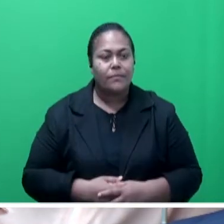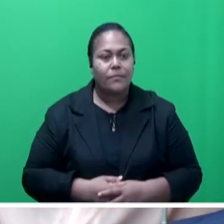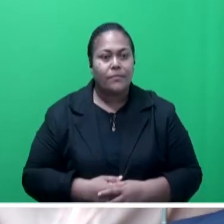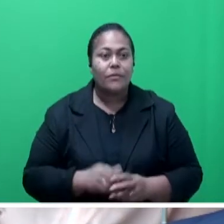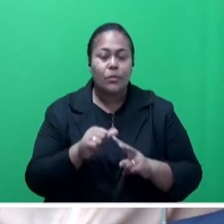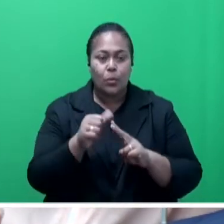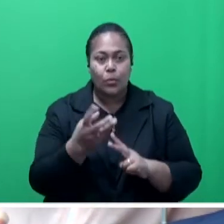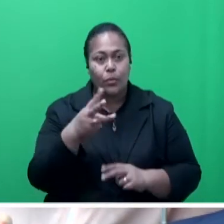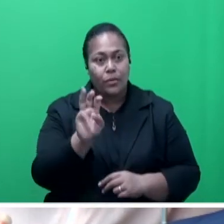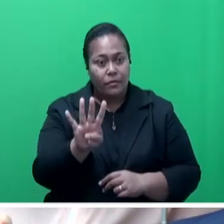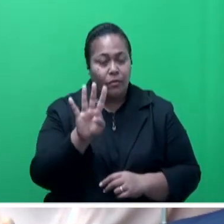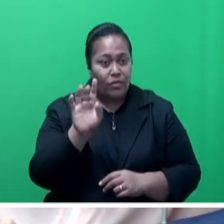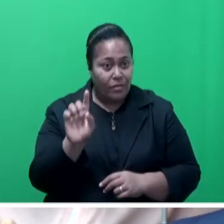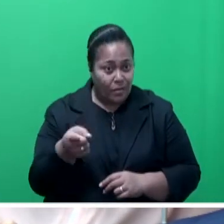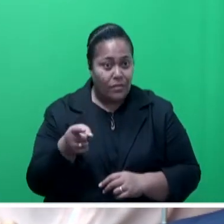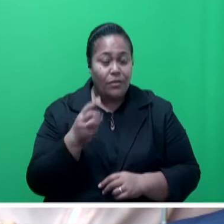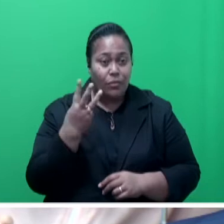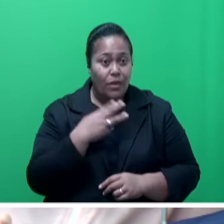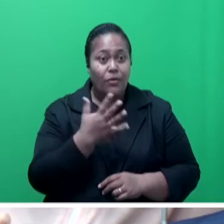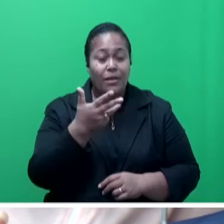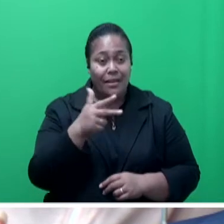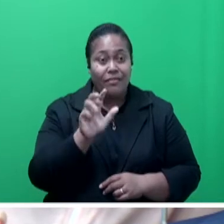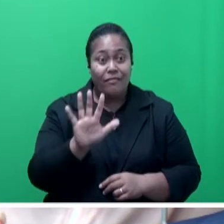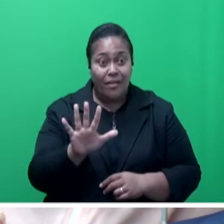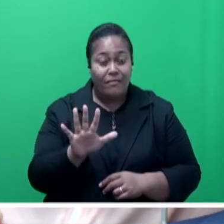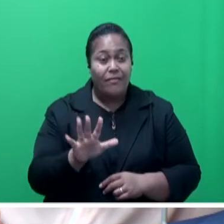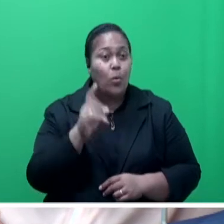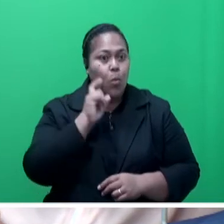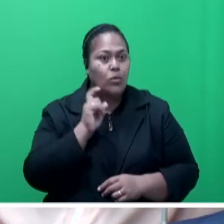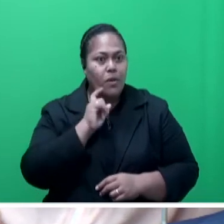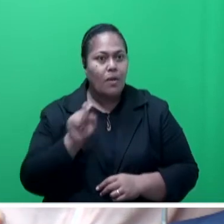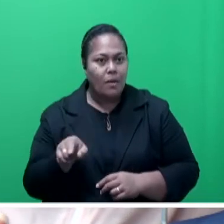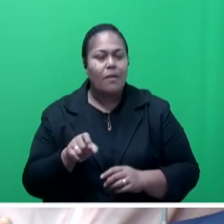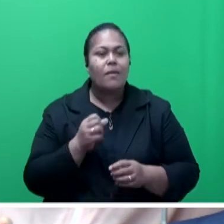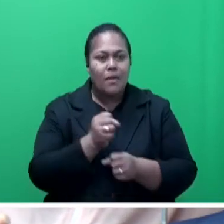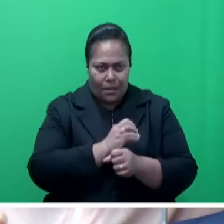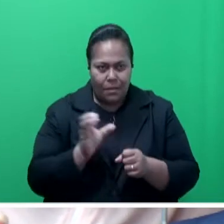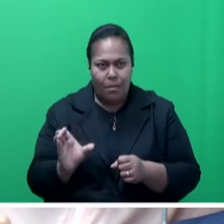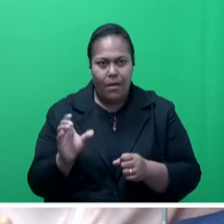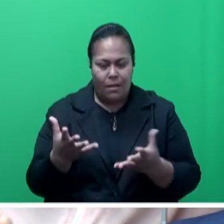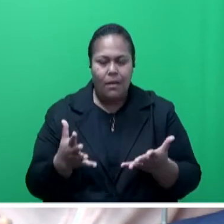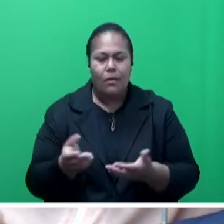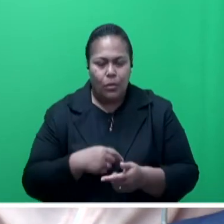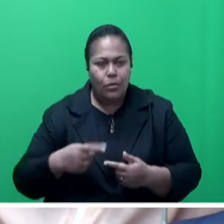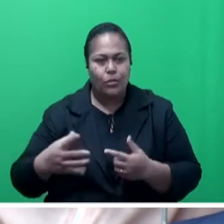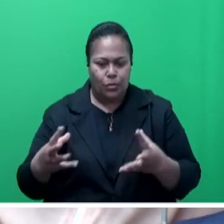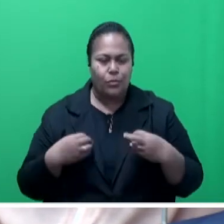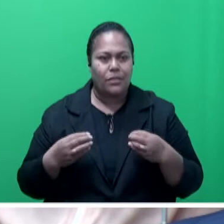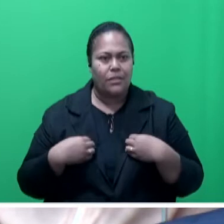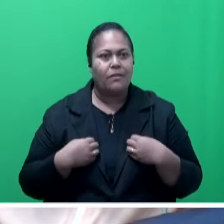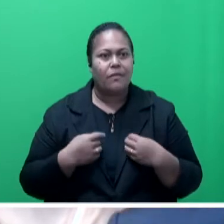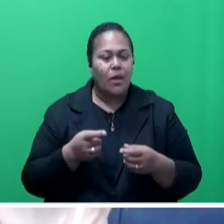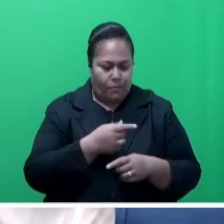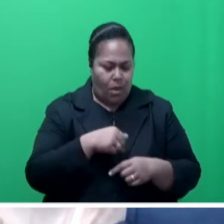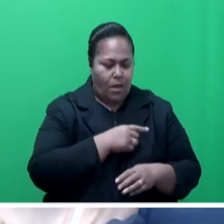about $34,385 WEF customers will continue to get that water subsidy, which